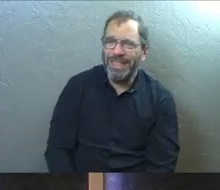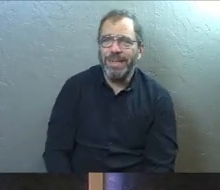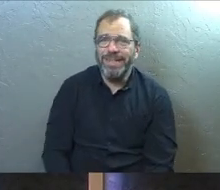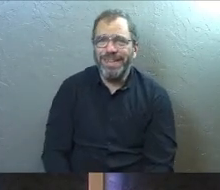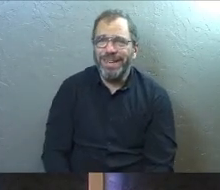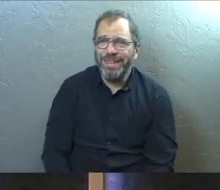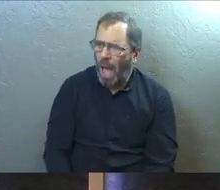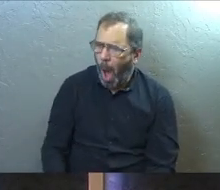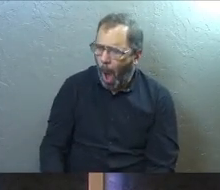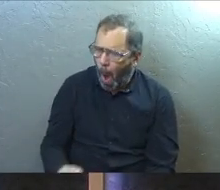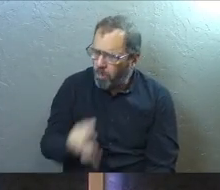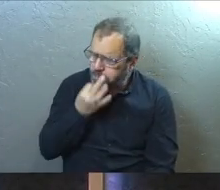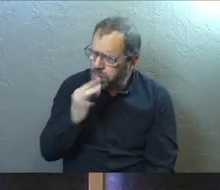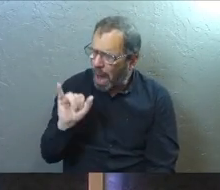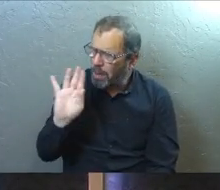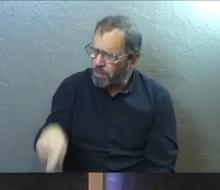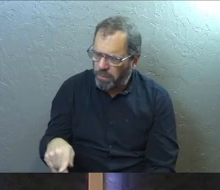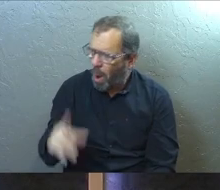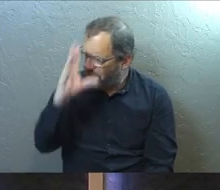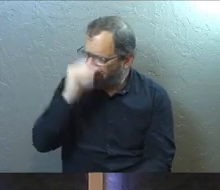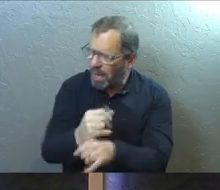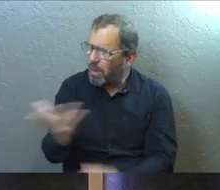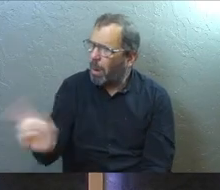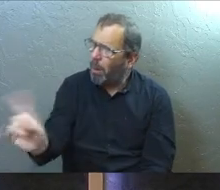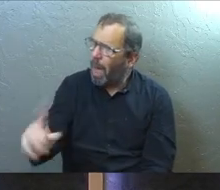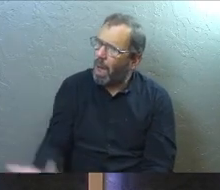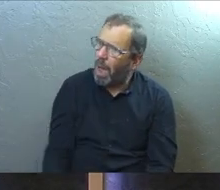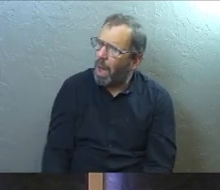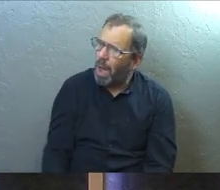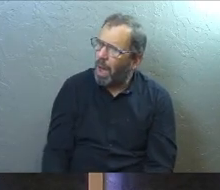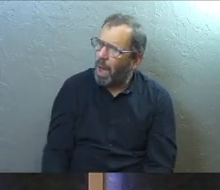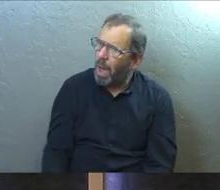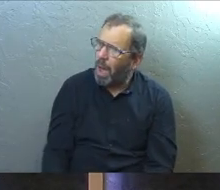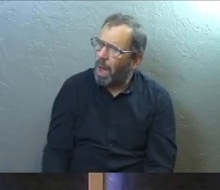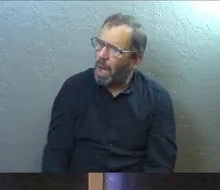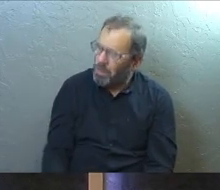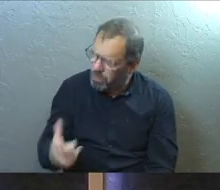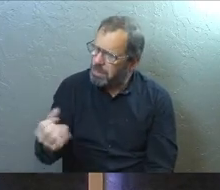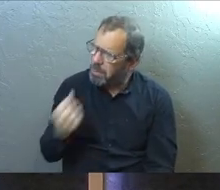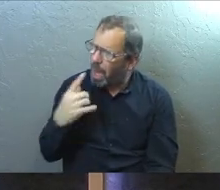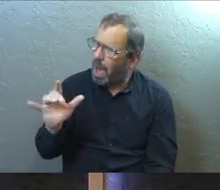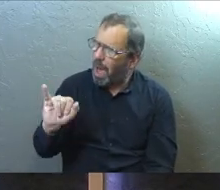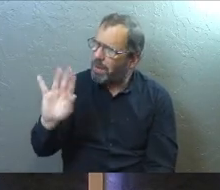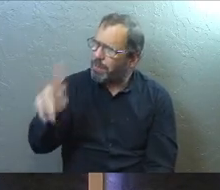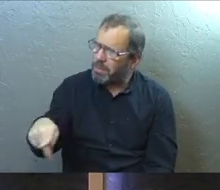No one stops you and says, how dare you take that ibuprofen? Where's your face? Nobody says that to you.